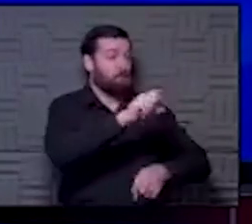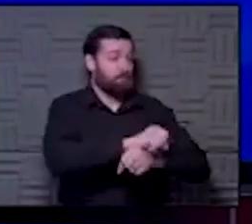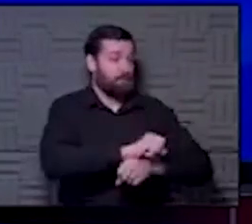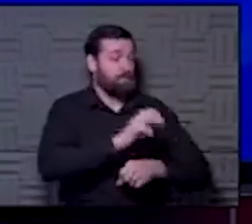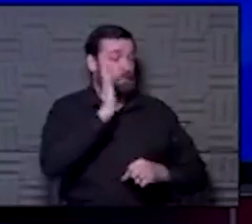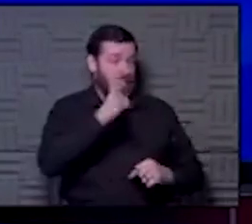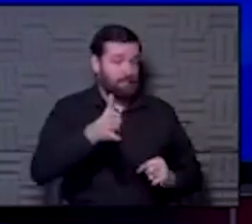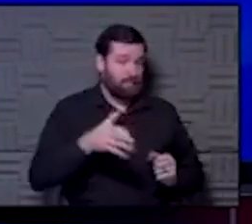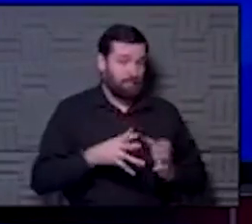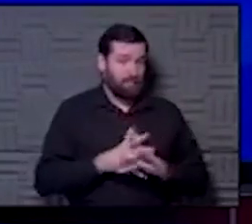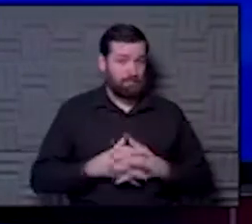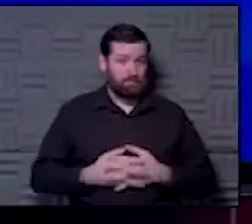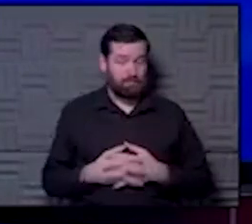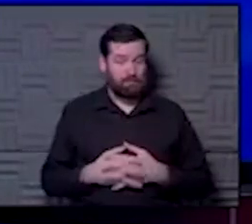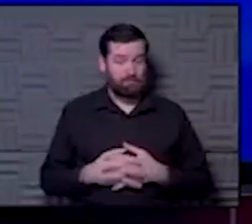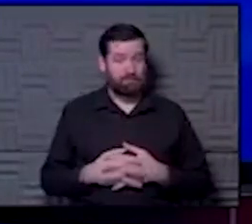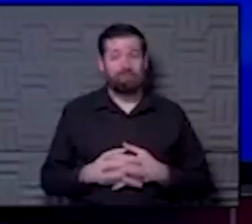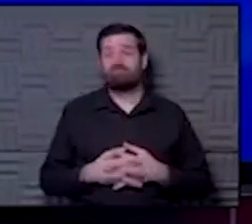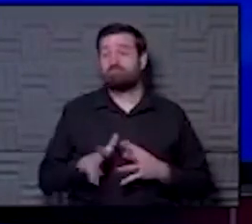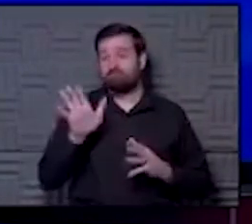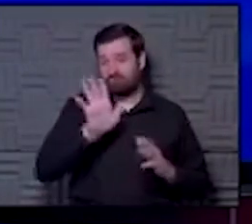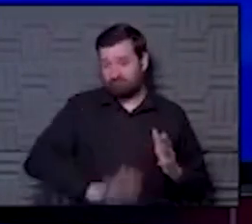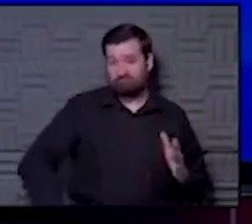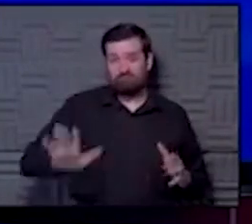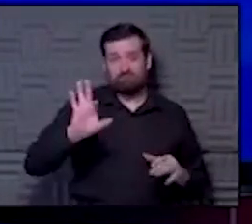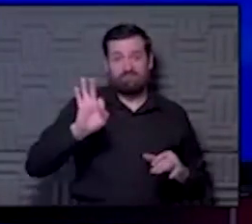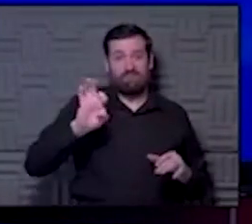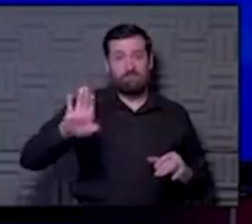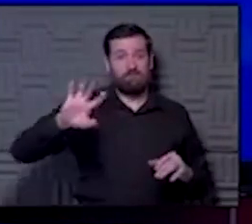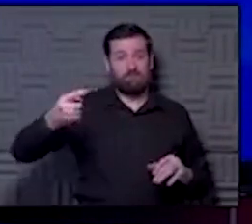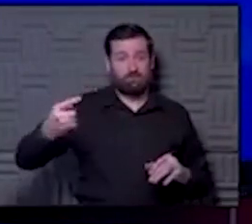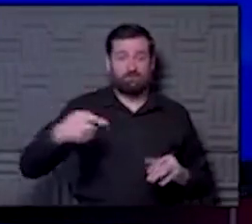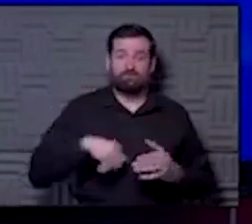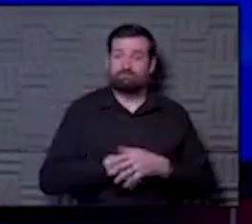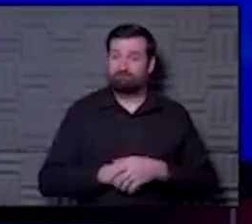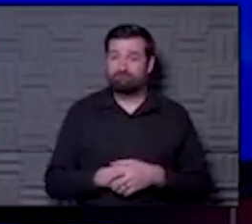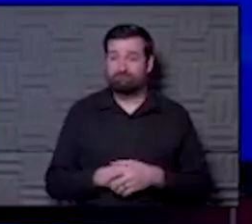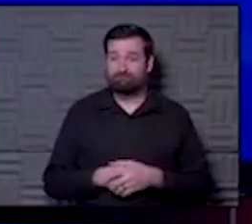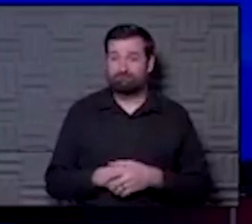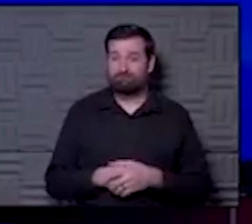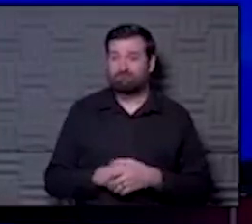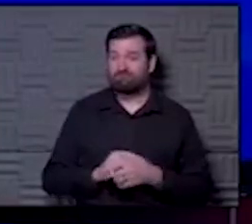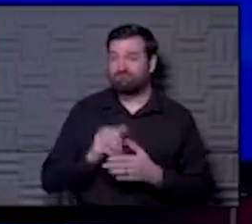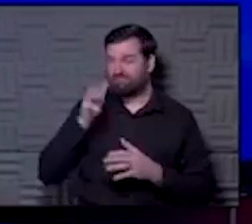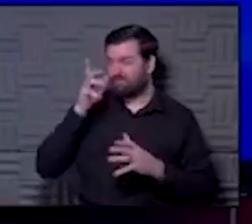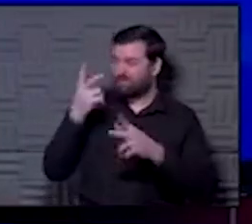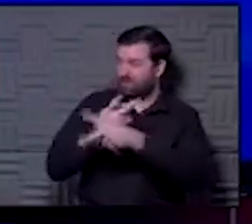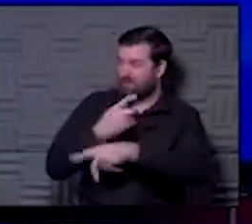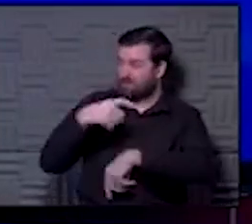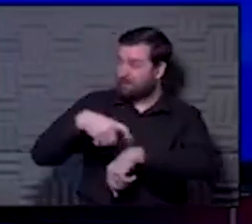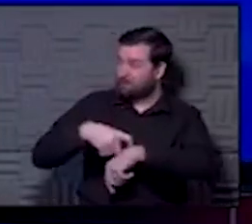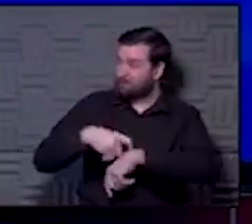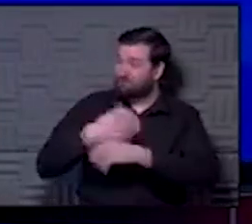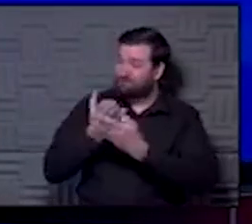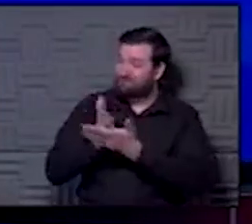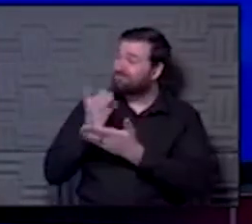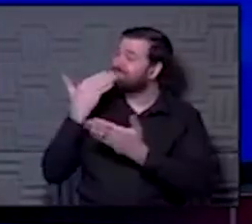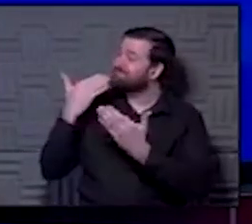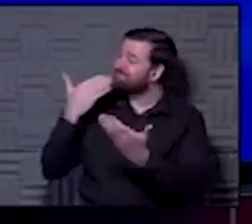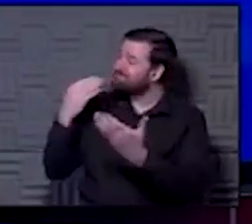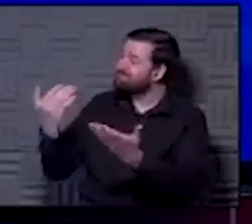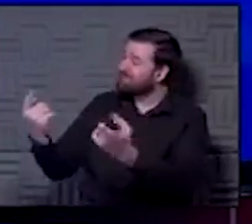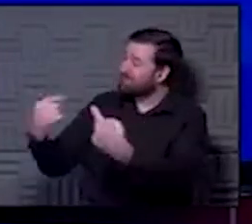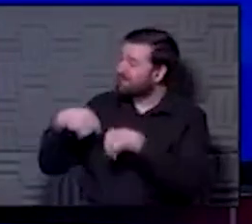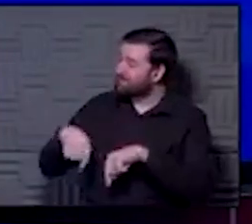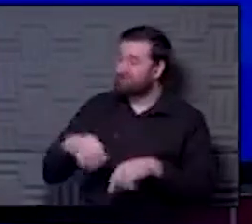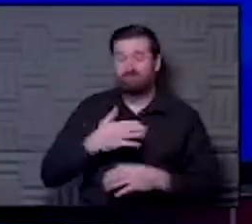be. Yes, ma'am. Around February the 1st. Okay. will get a date and a time for you. All right. All right. Hey, thanks for coming